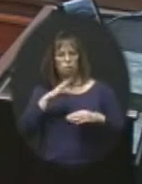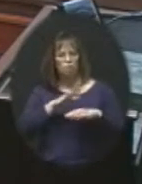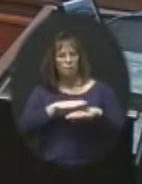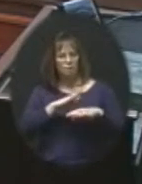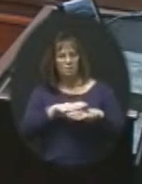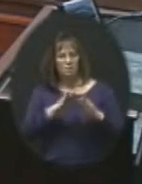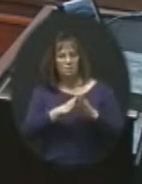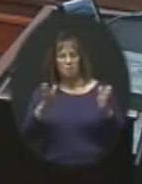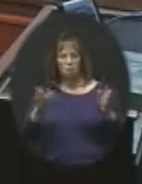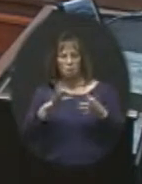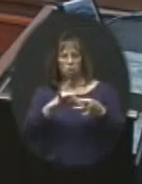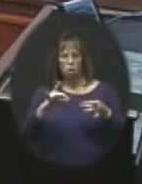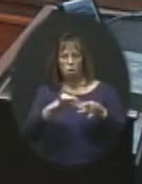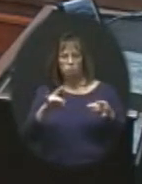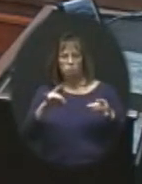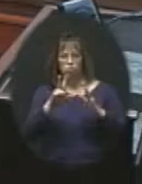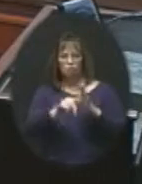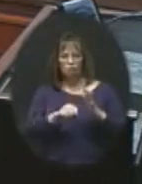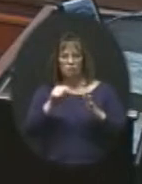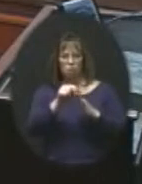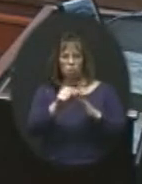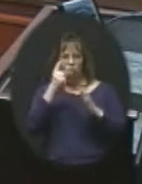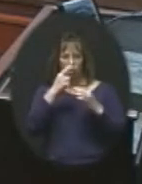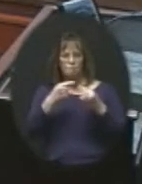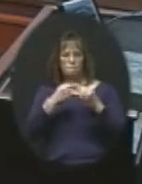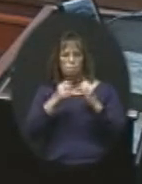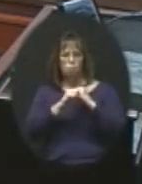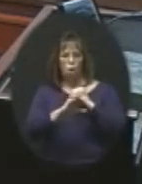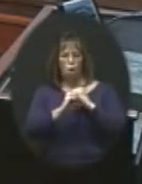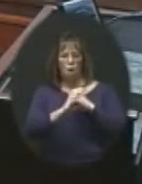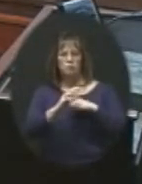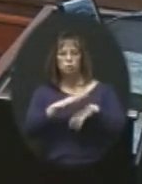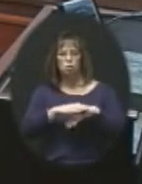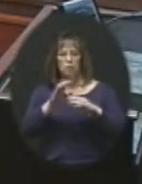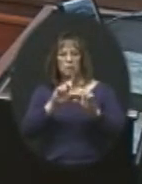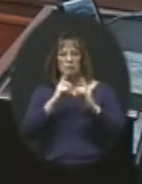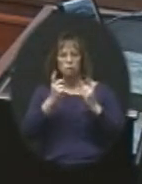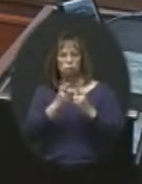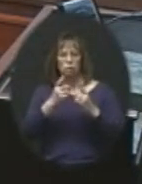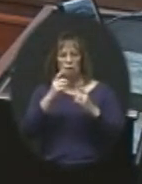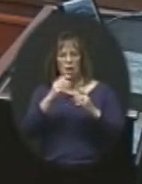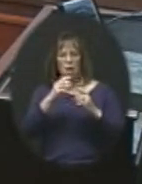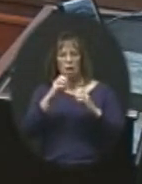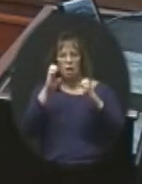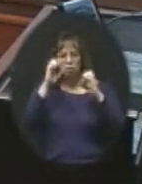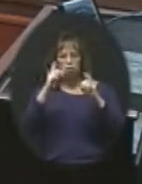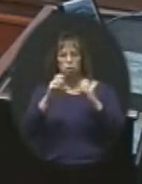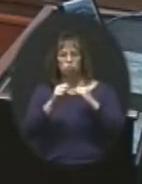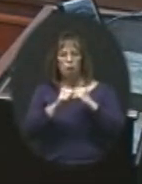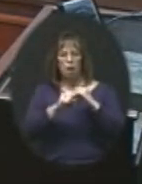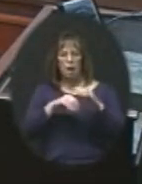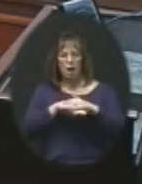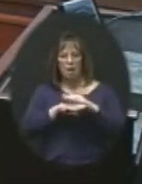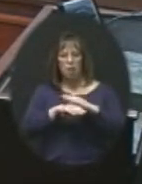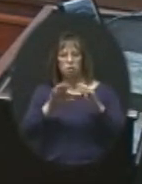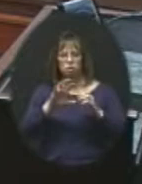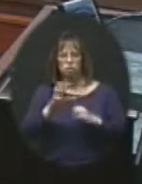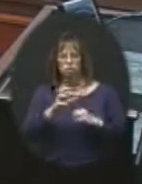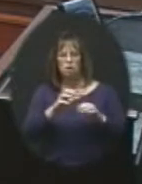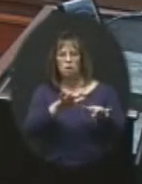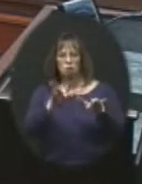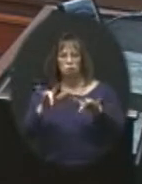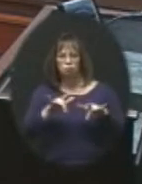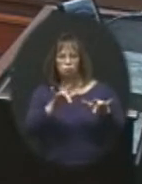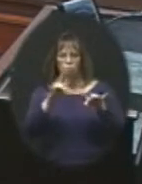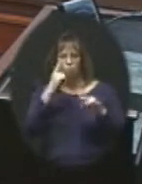comments are videotaped recorded for broadcast on the district's educational access channel and audio tape recorded as a matter of